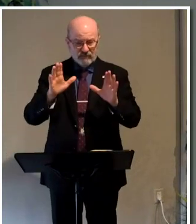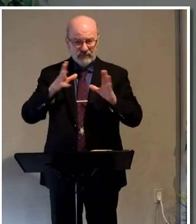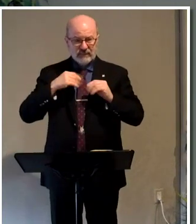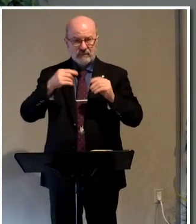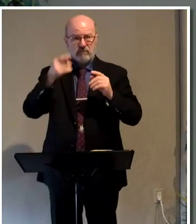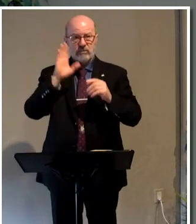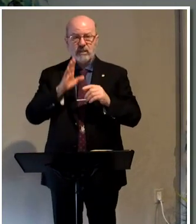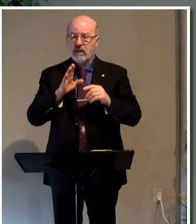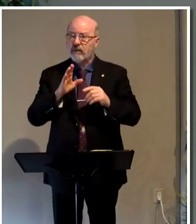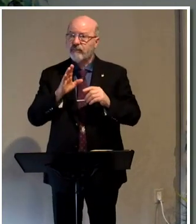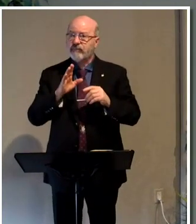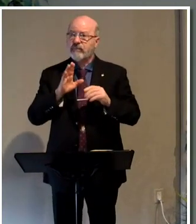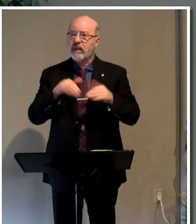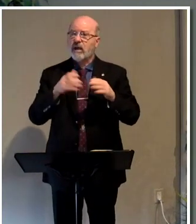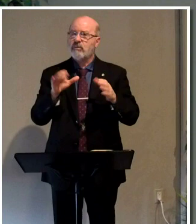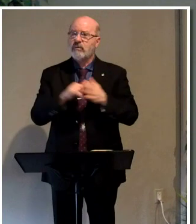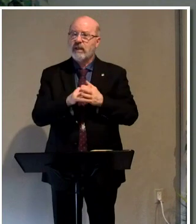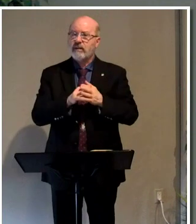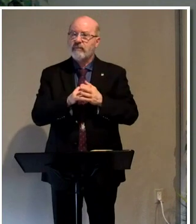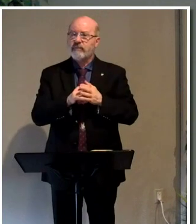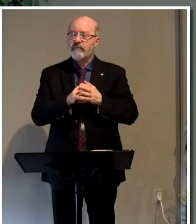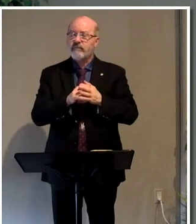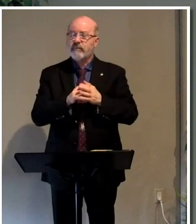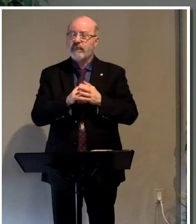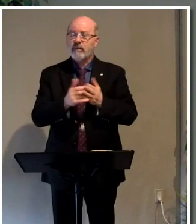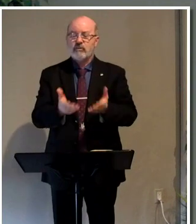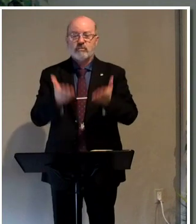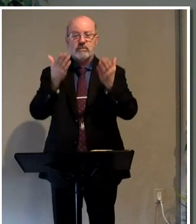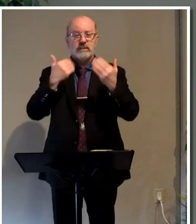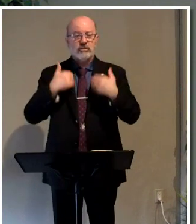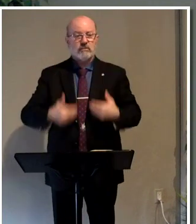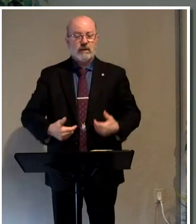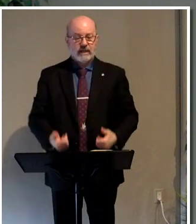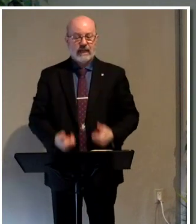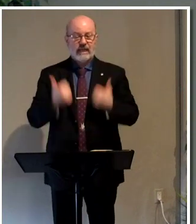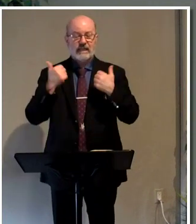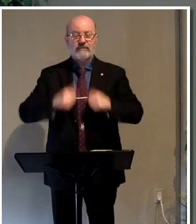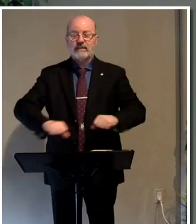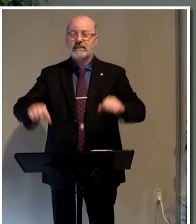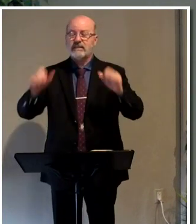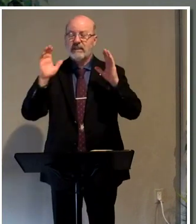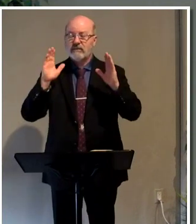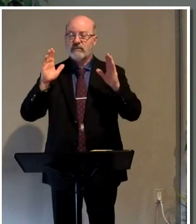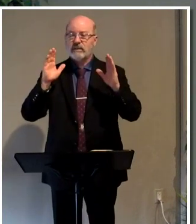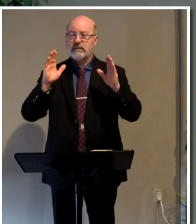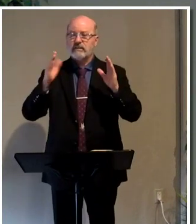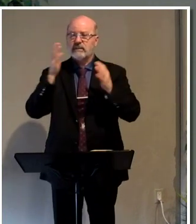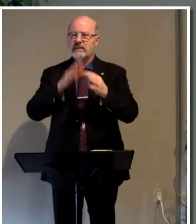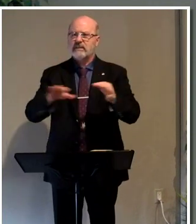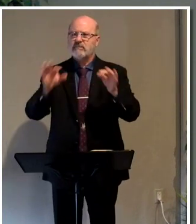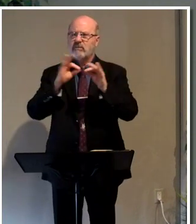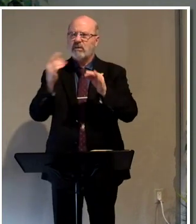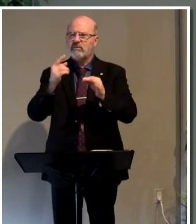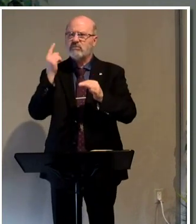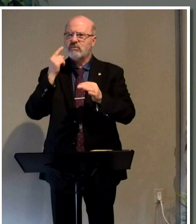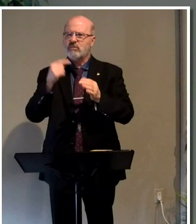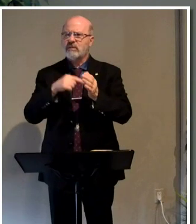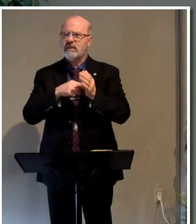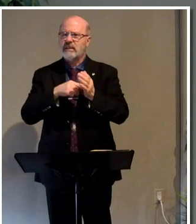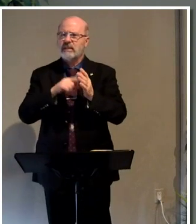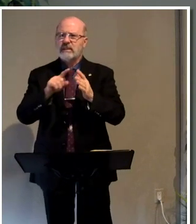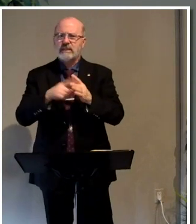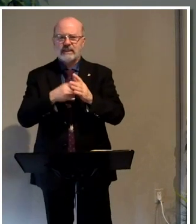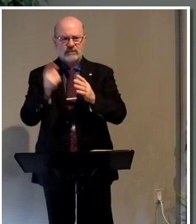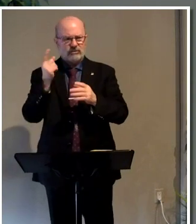to God. So how do we do that? The guidelines, you present your body a living sacrifice. And I think it's important always to know that's just our